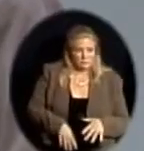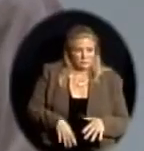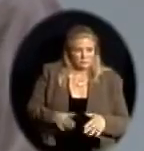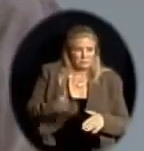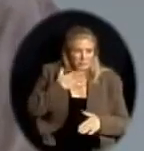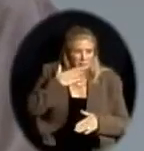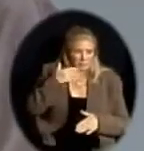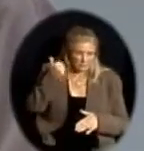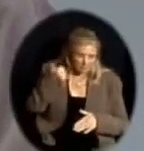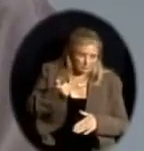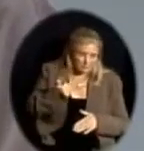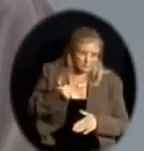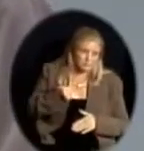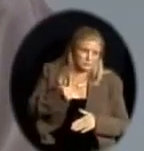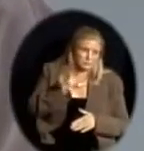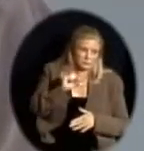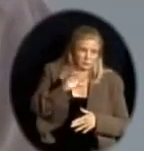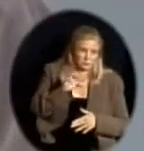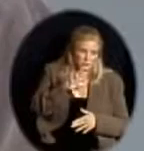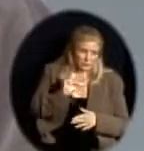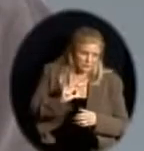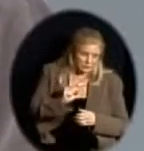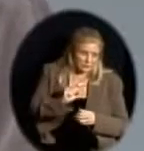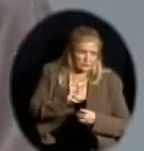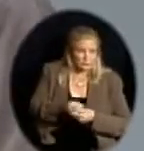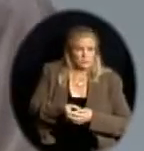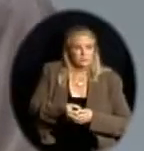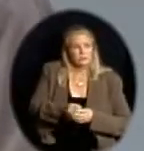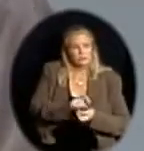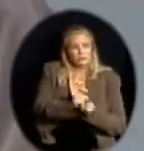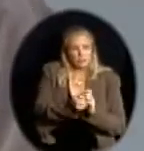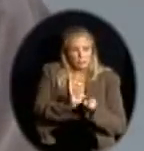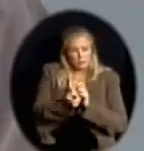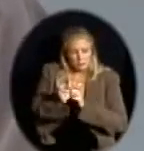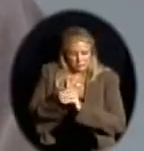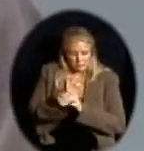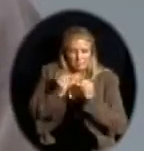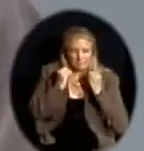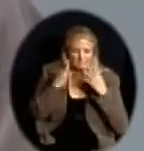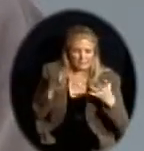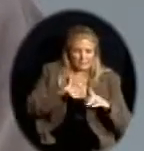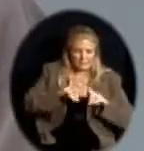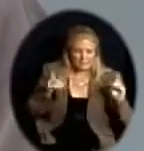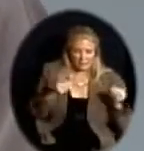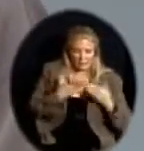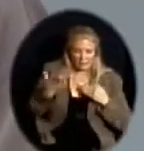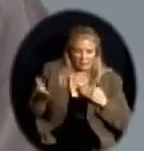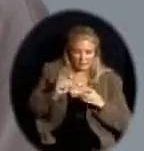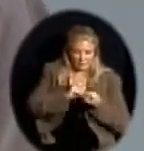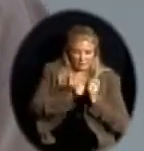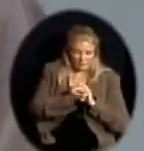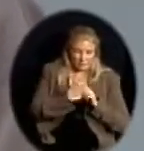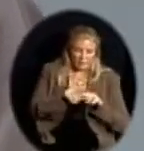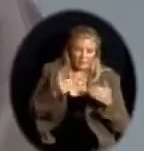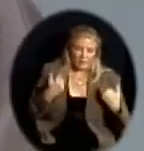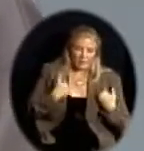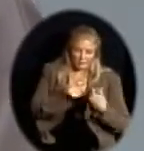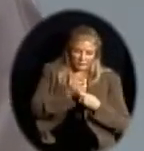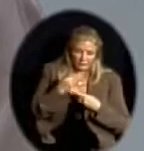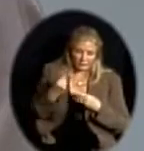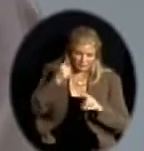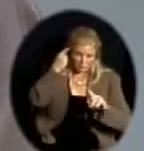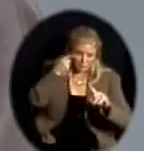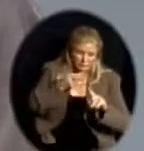those performance band change, AYP target change. We have a couple other areas we want to let you know about, and that's some testing requirement